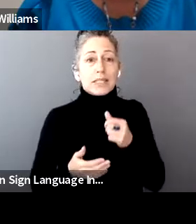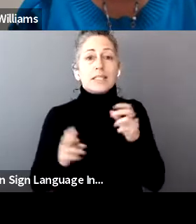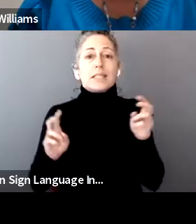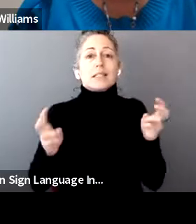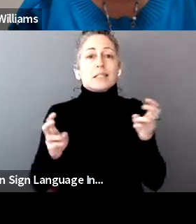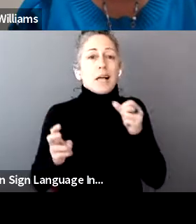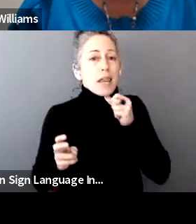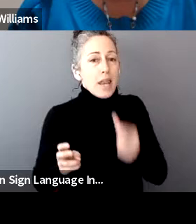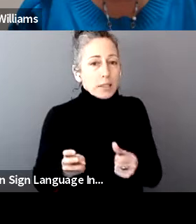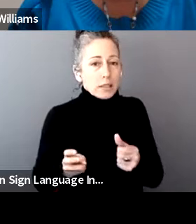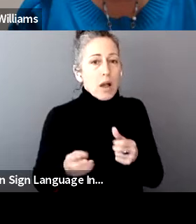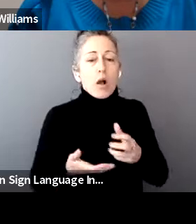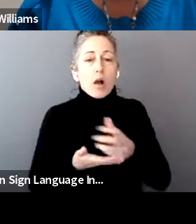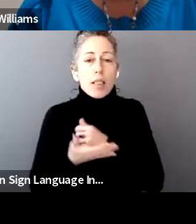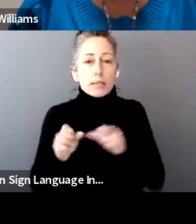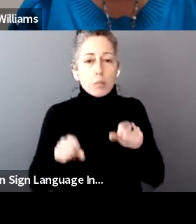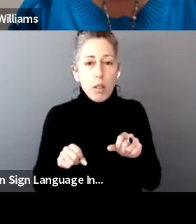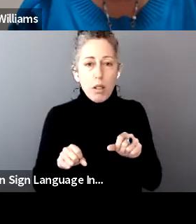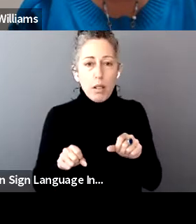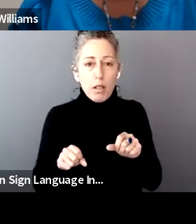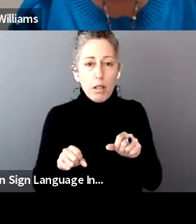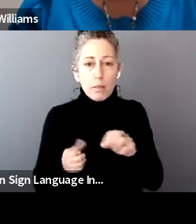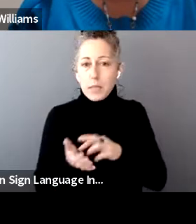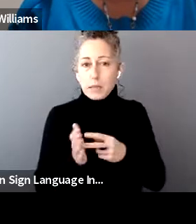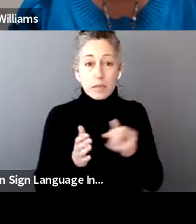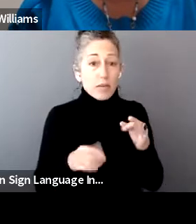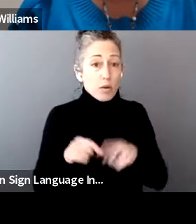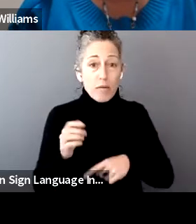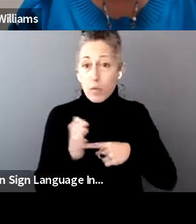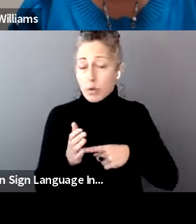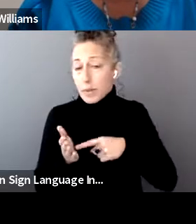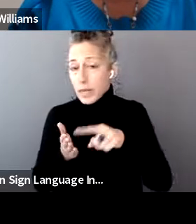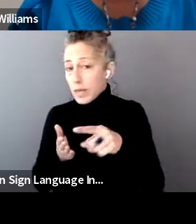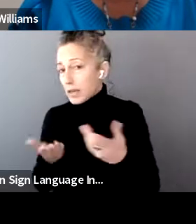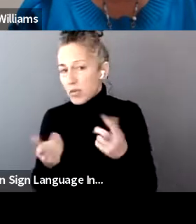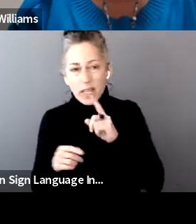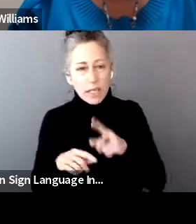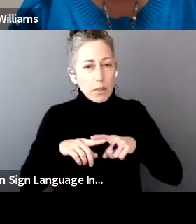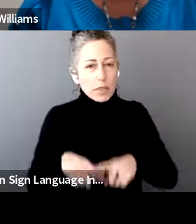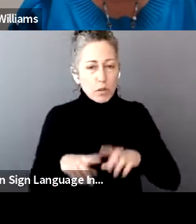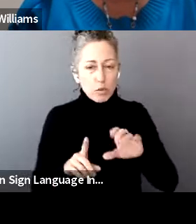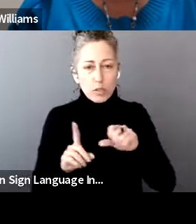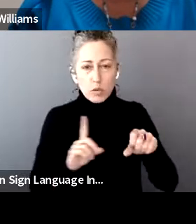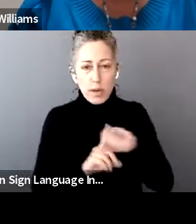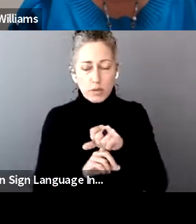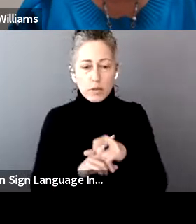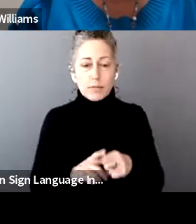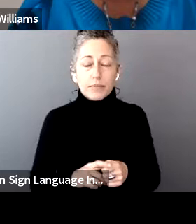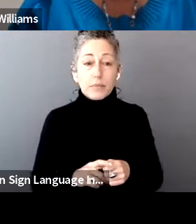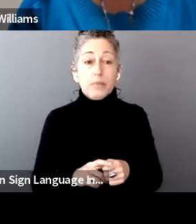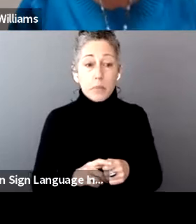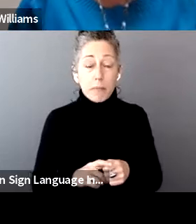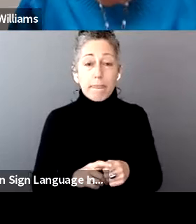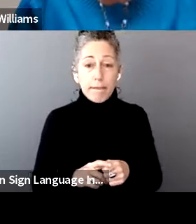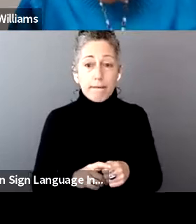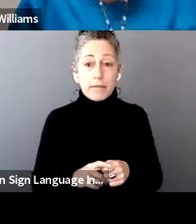you are available or are able to pay. So it just depends on what your situation is. In some cases, we may